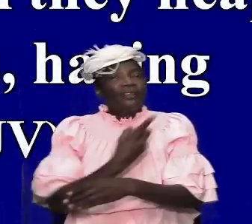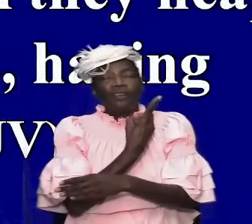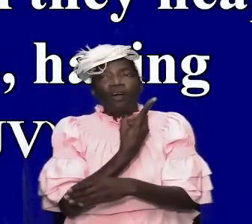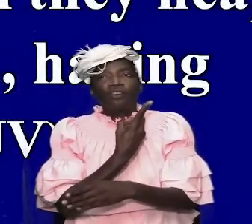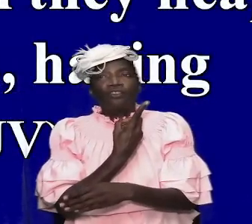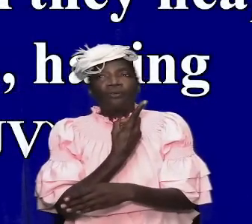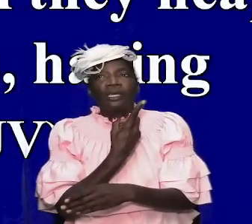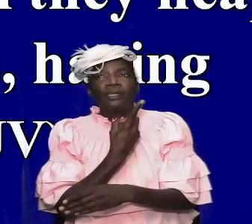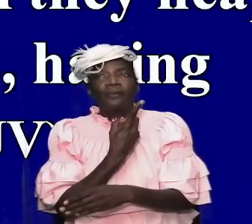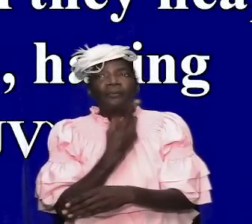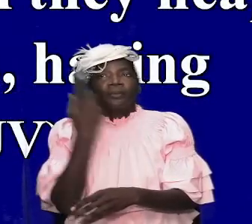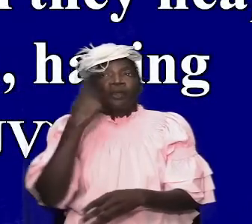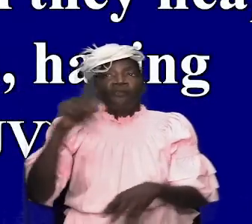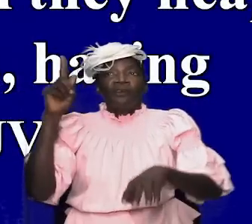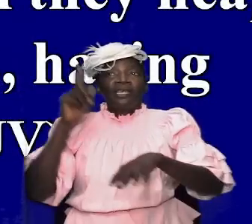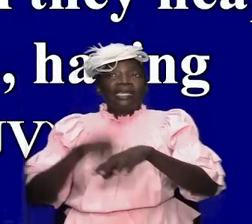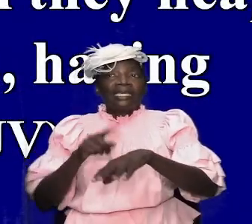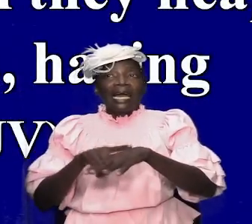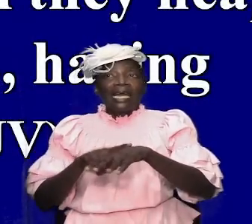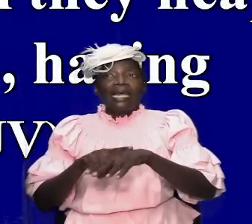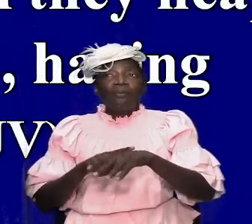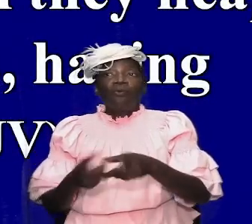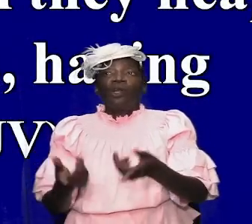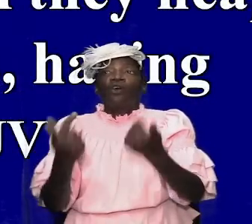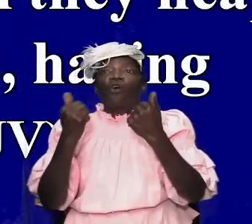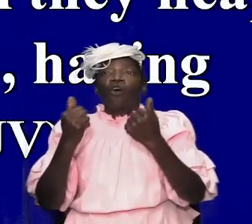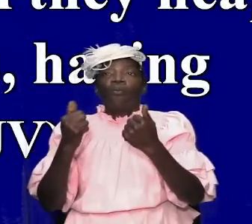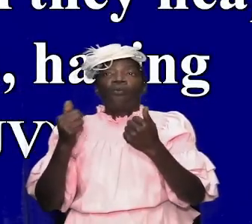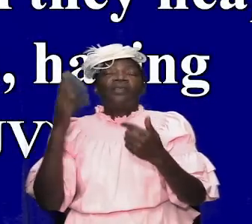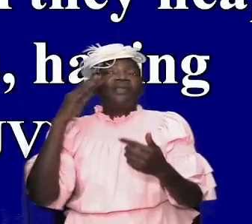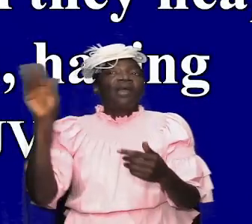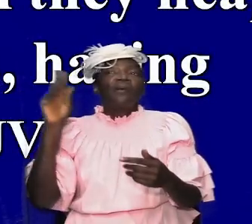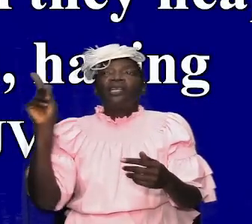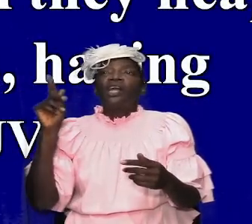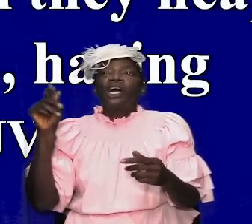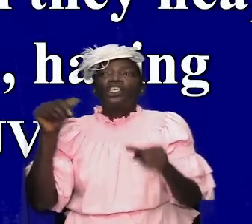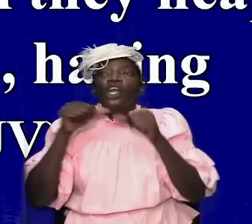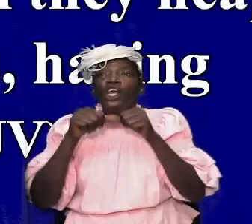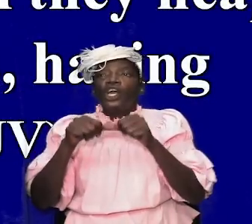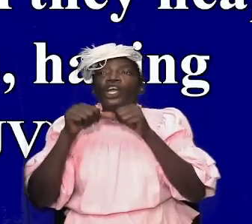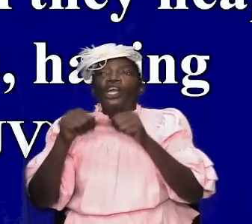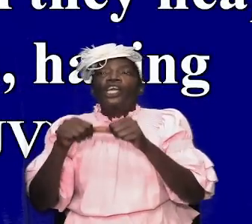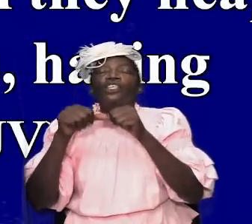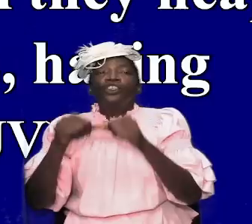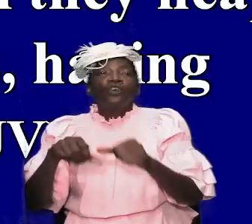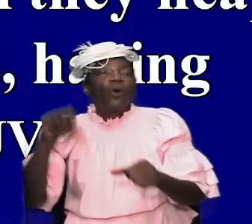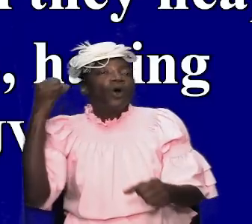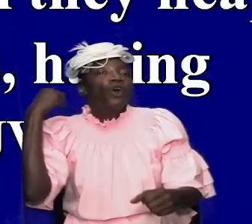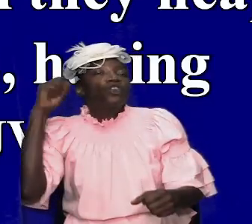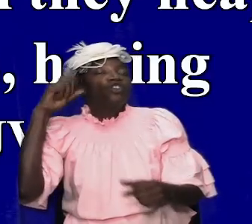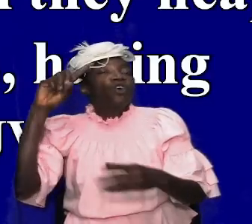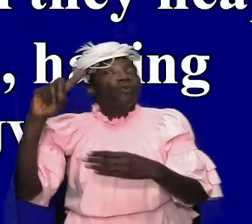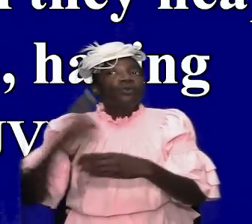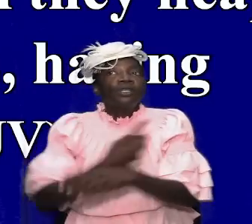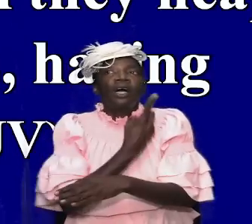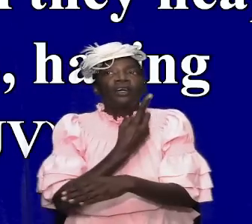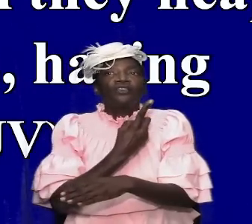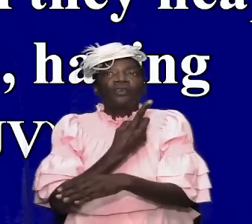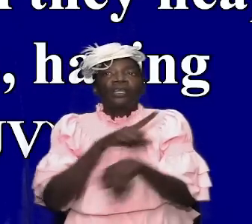for the time will come when they will not endure sound doctrine